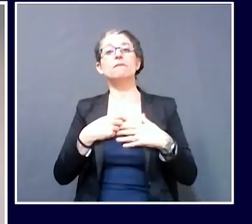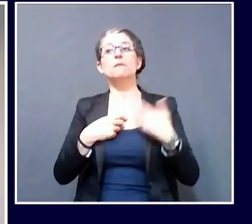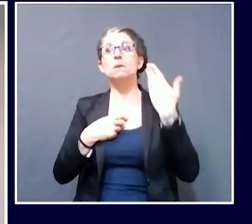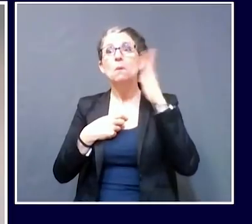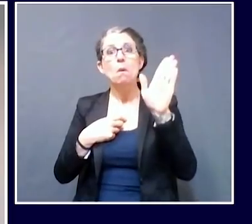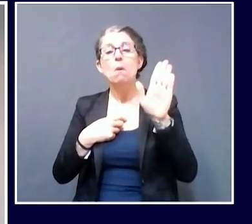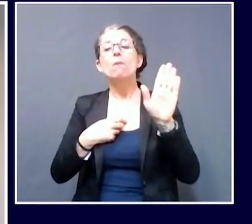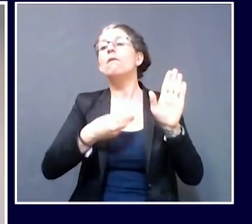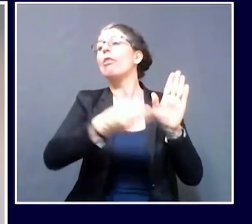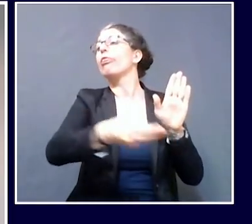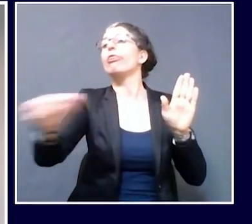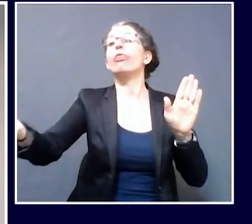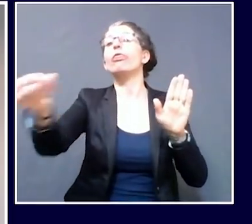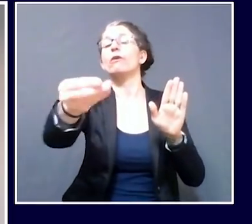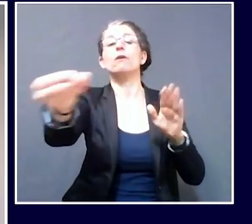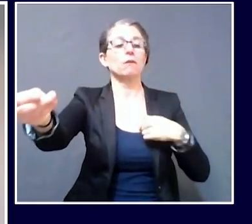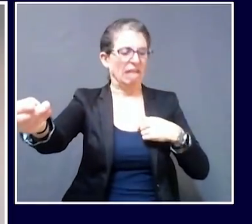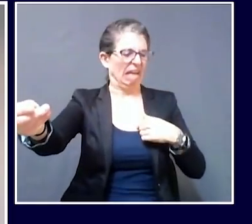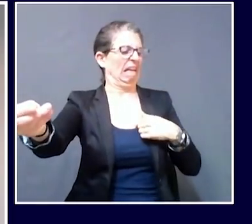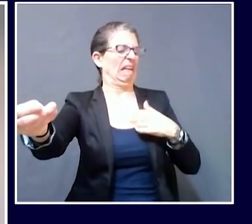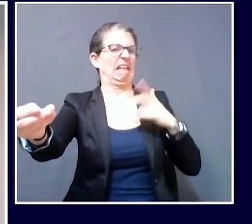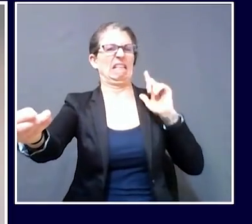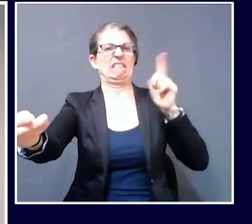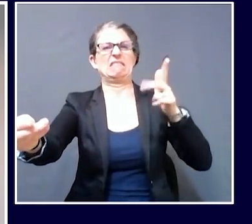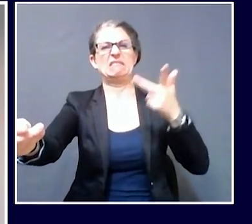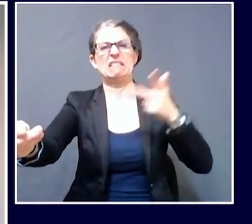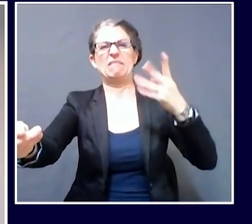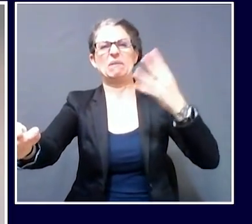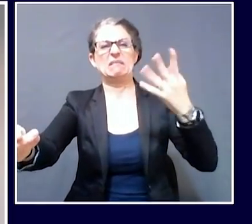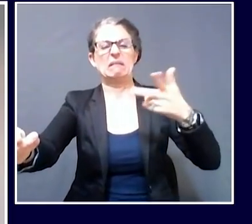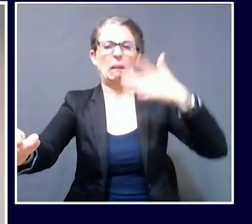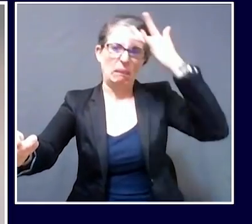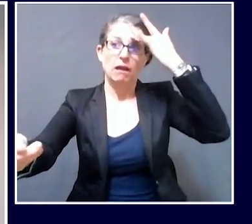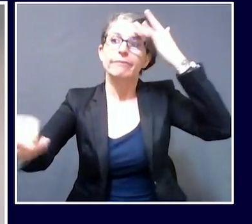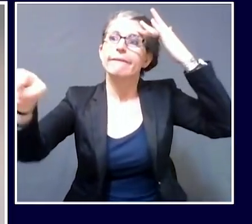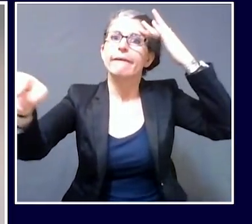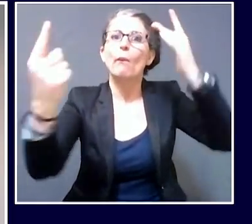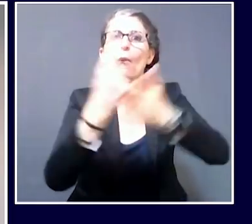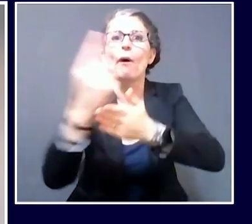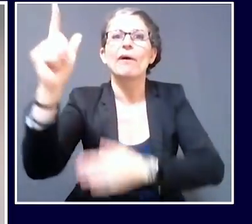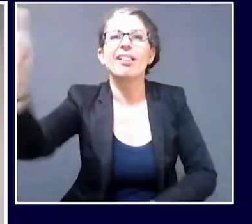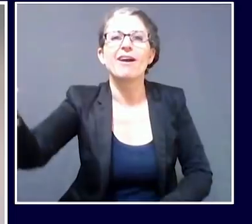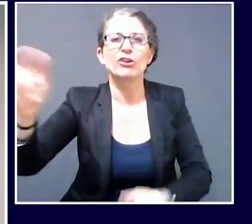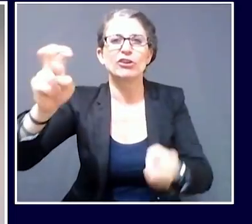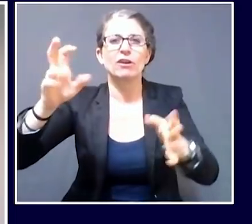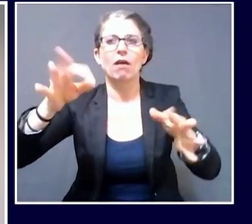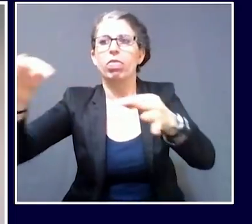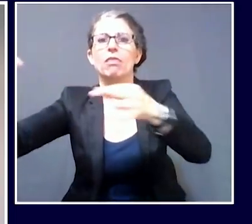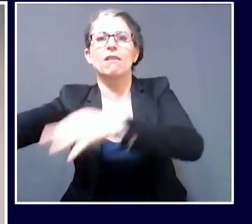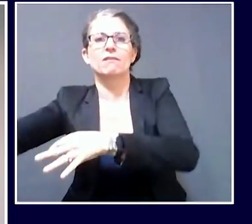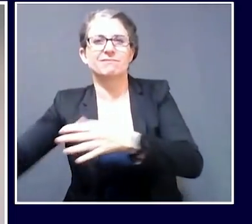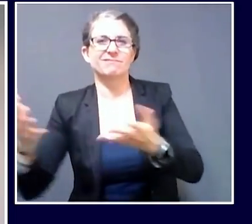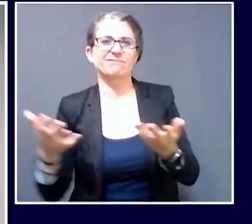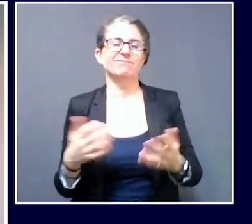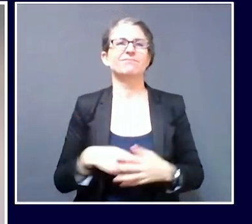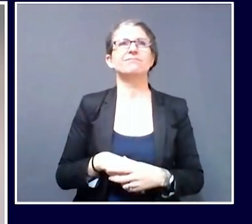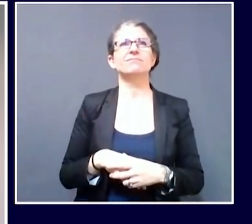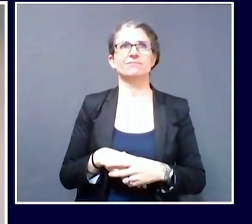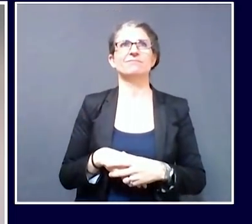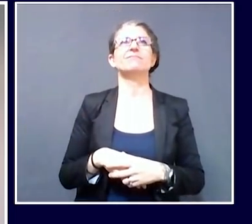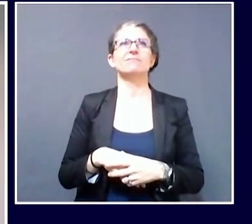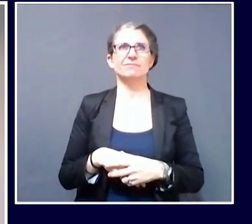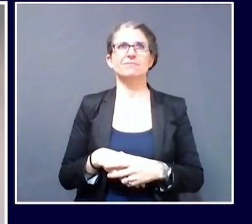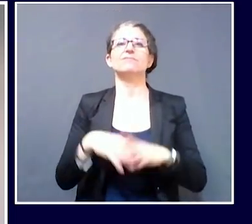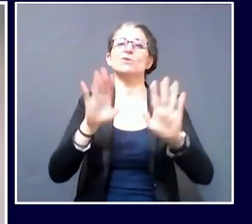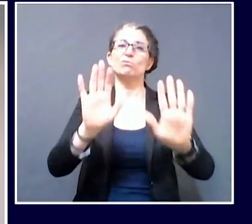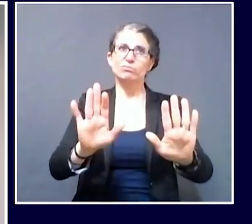symptoms. So even before someone has shown symptoms, they can transmit the disease. That again underscores why the face covering piece is